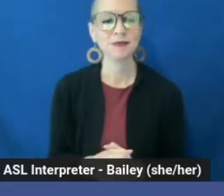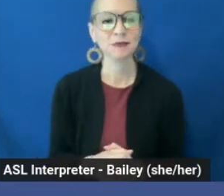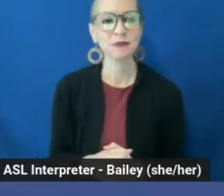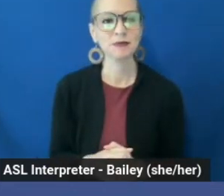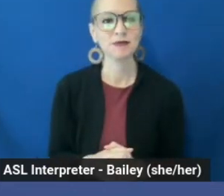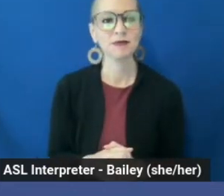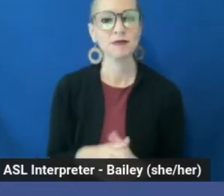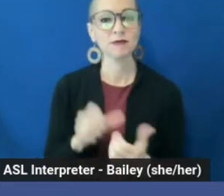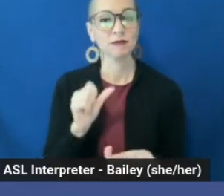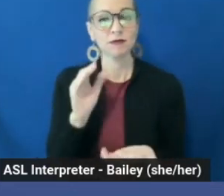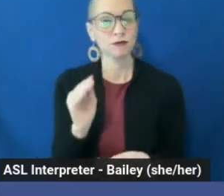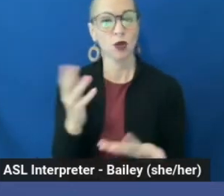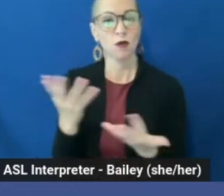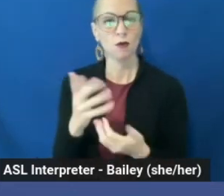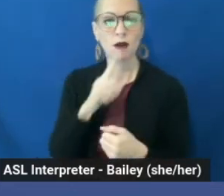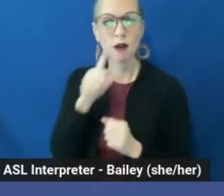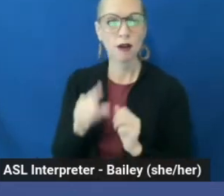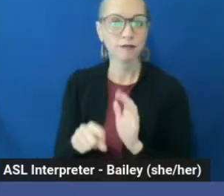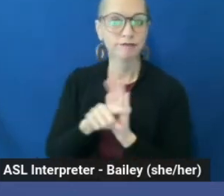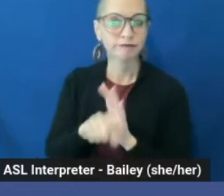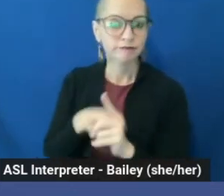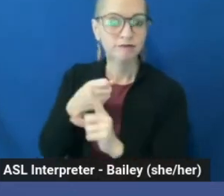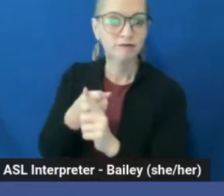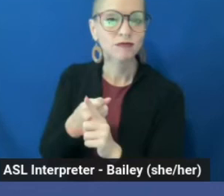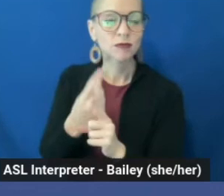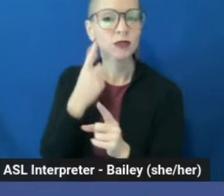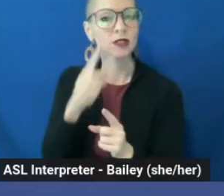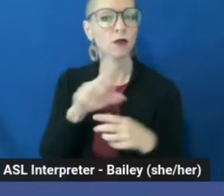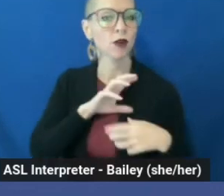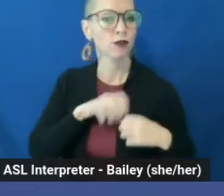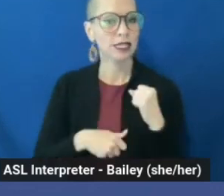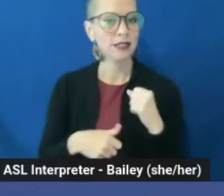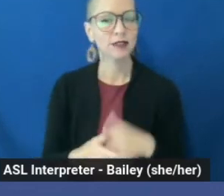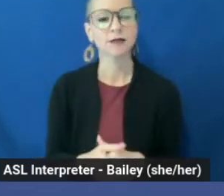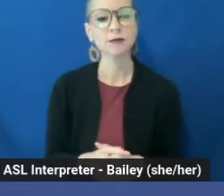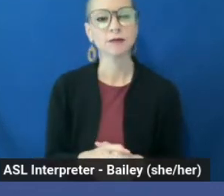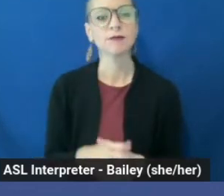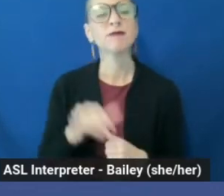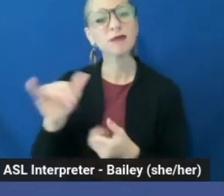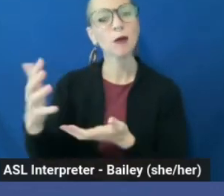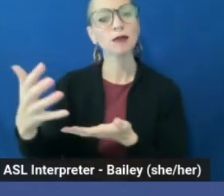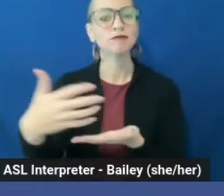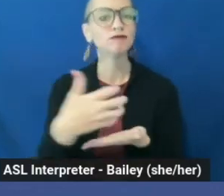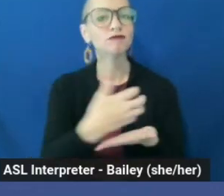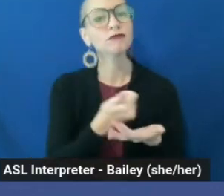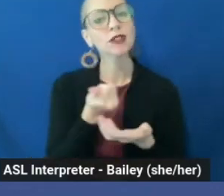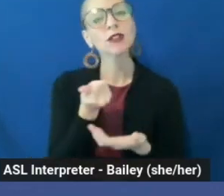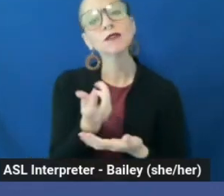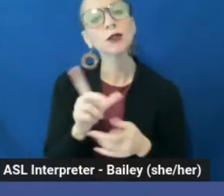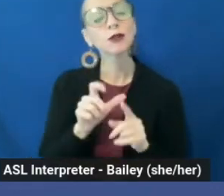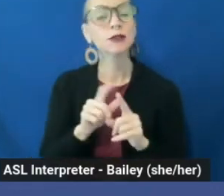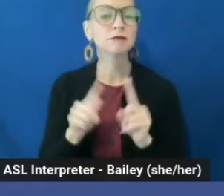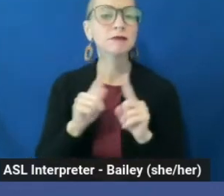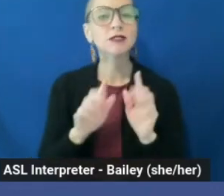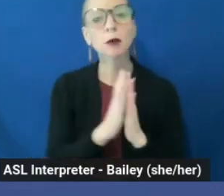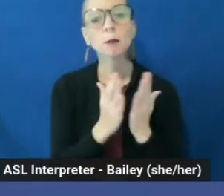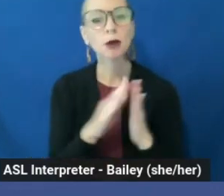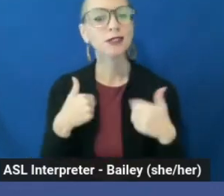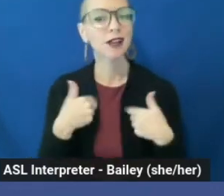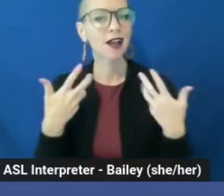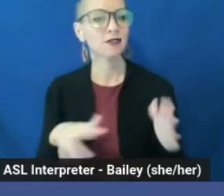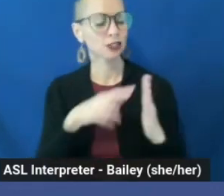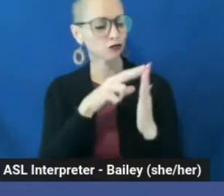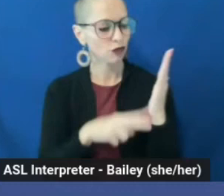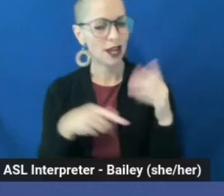So what are side effects of grief? These were collected from a few books that I read when I was